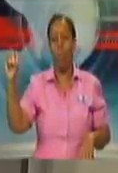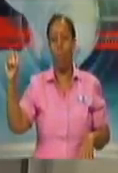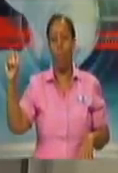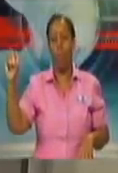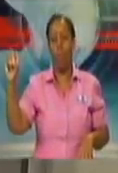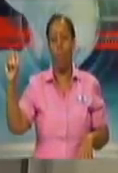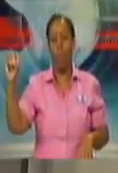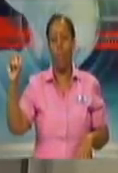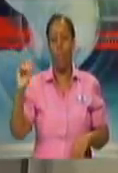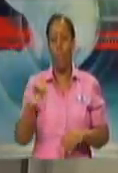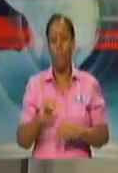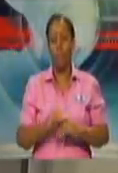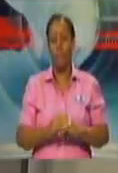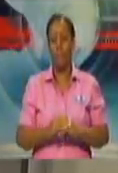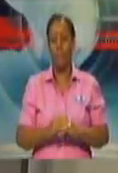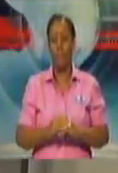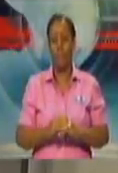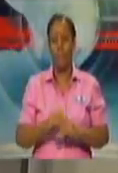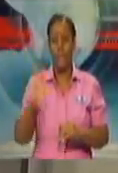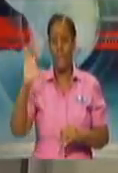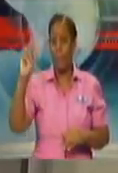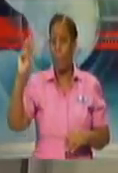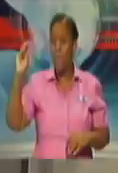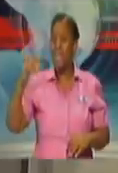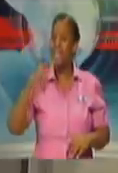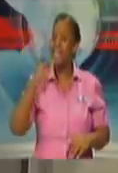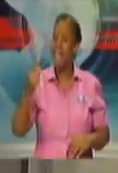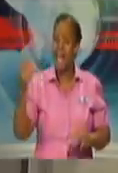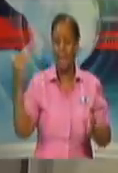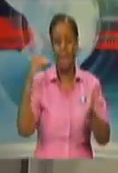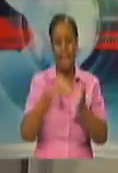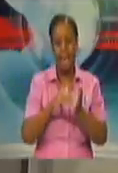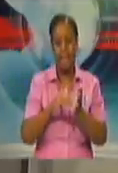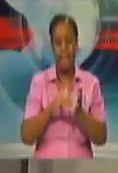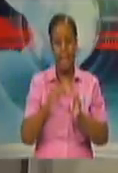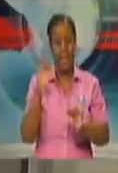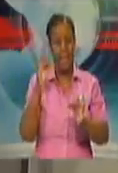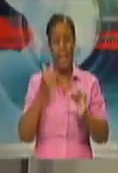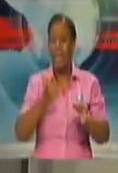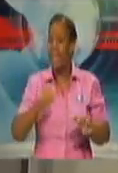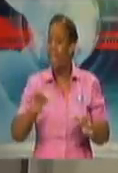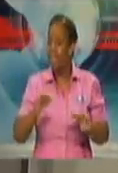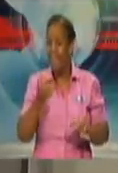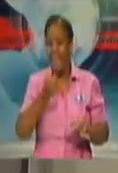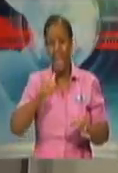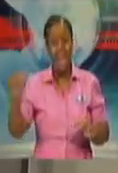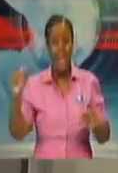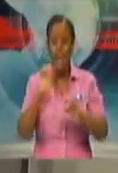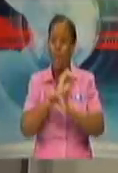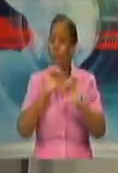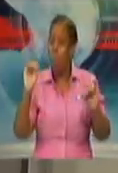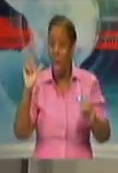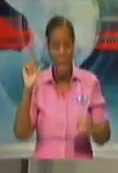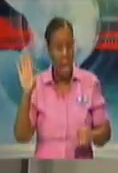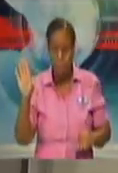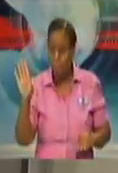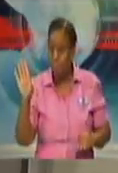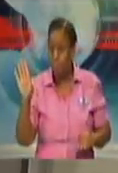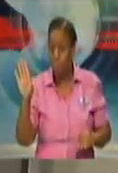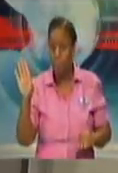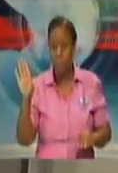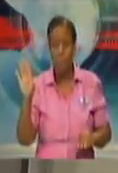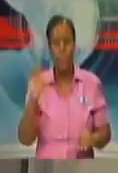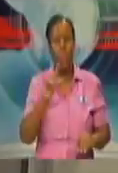you, once again, whether any lab has gone through the QA process and whether any lab